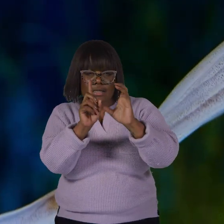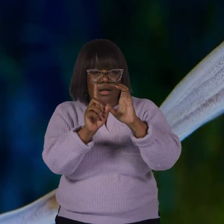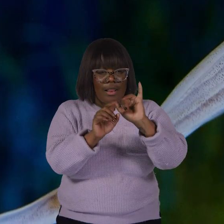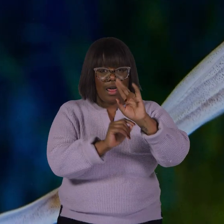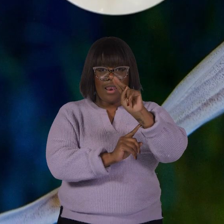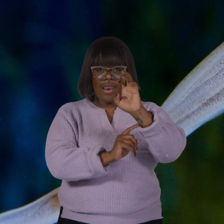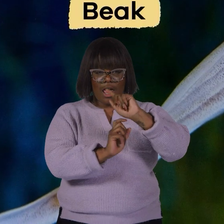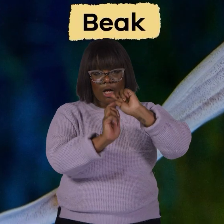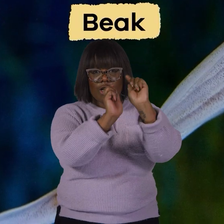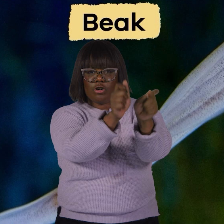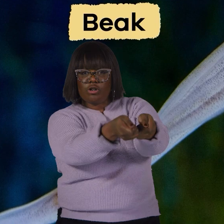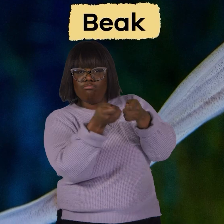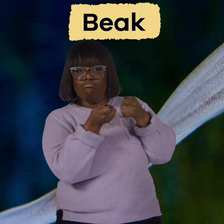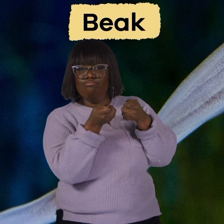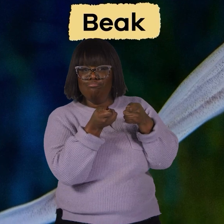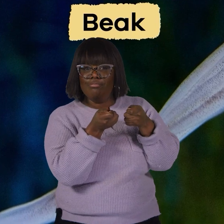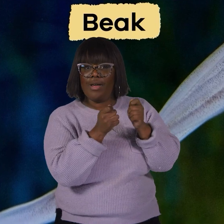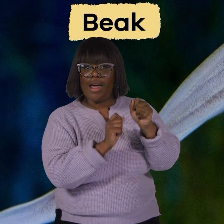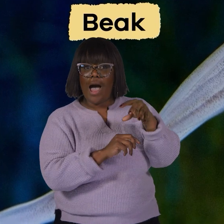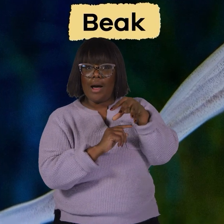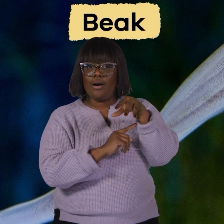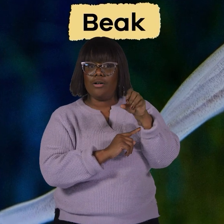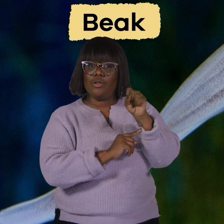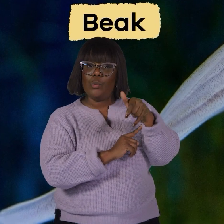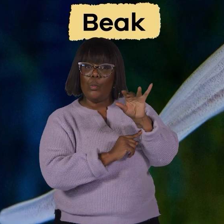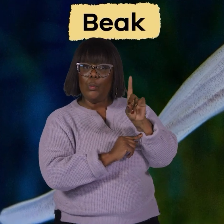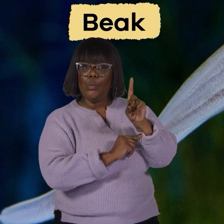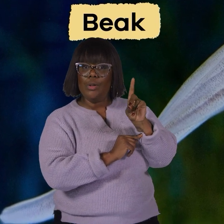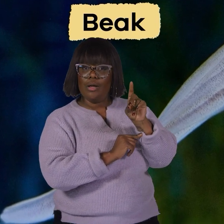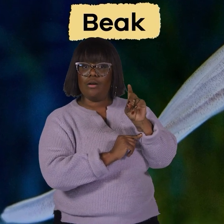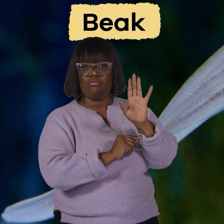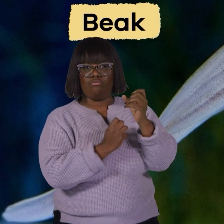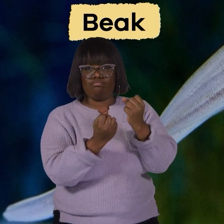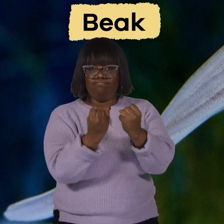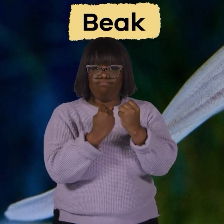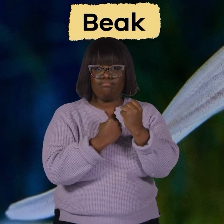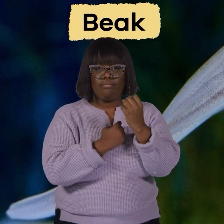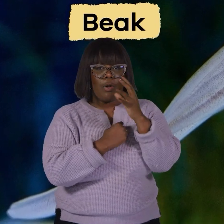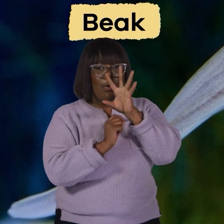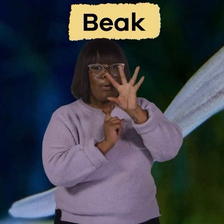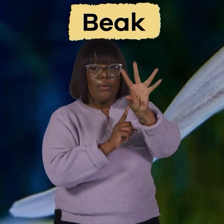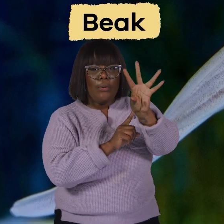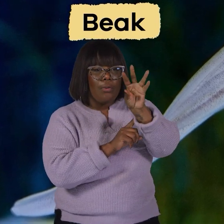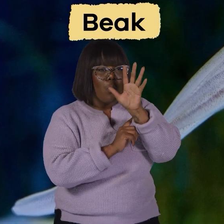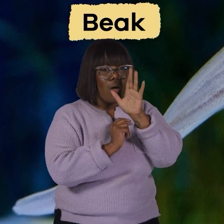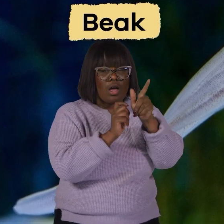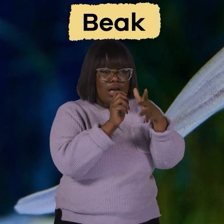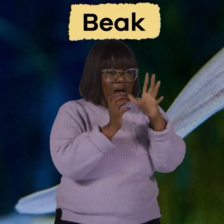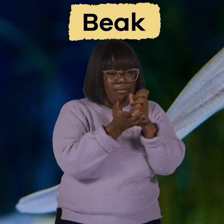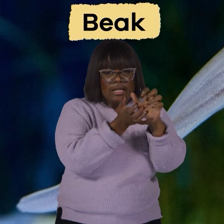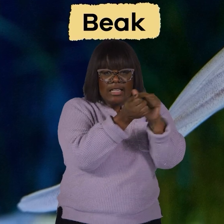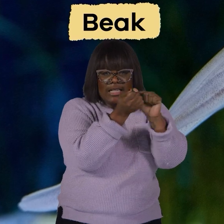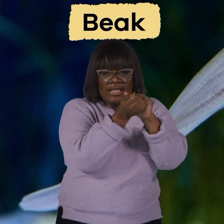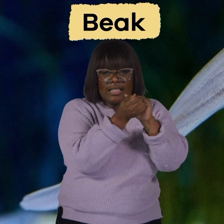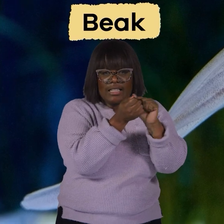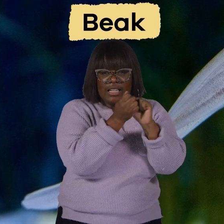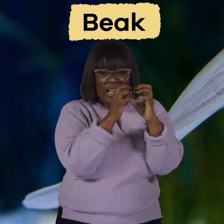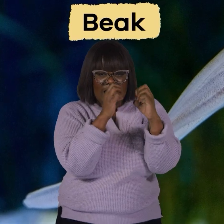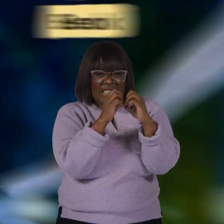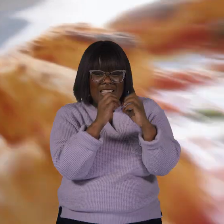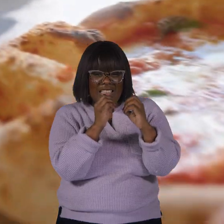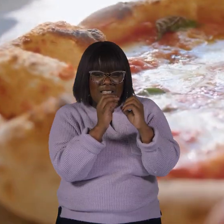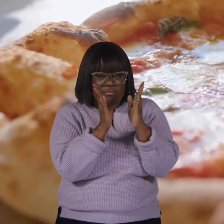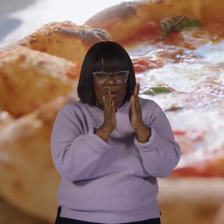Then, the squid's powerful beak, a complex and sharp mouth, helps it tear or chop its prey into smaller, bite-sized